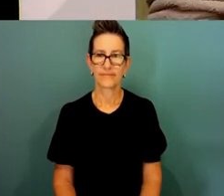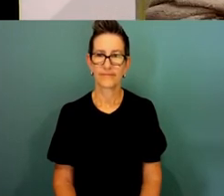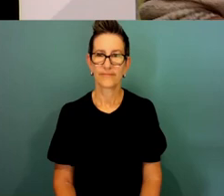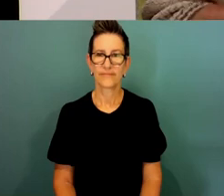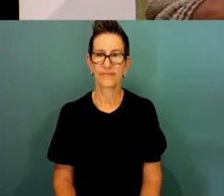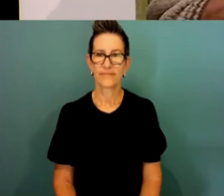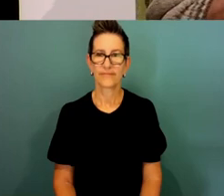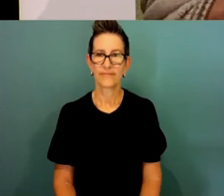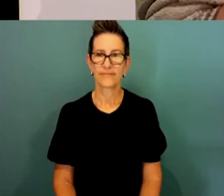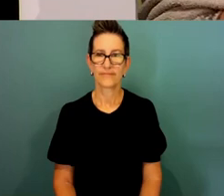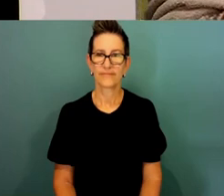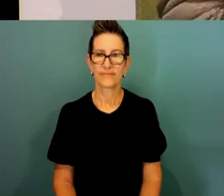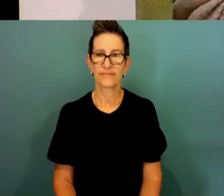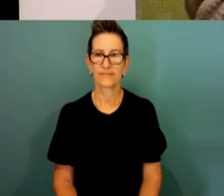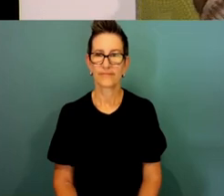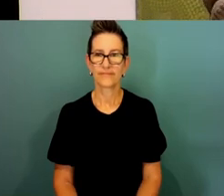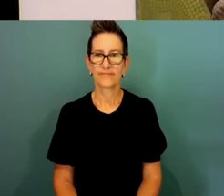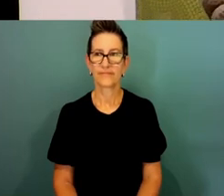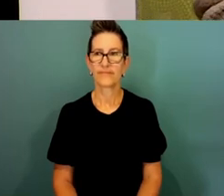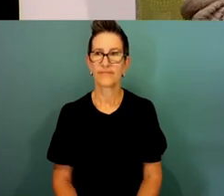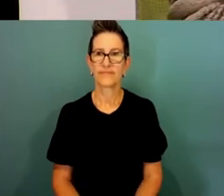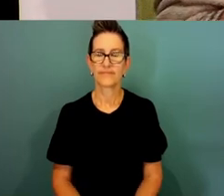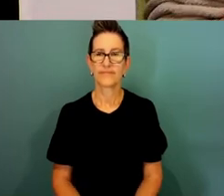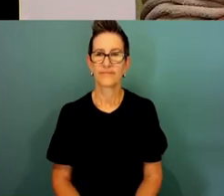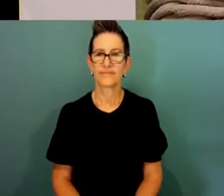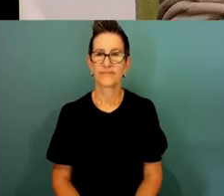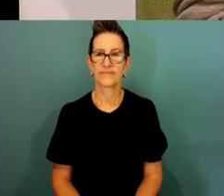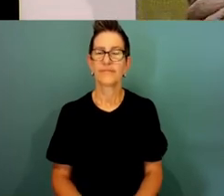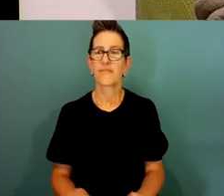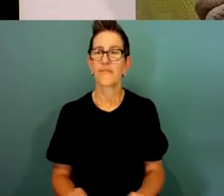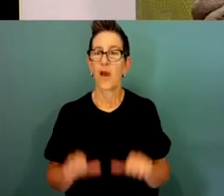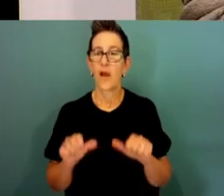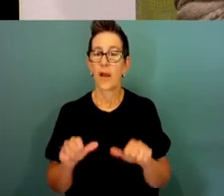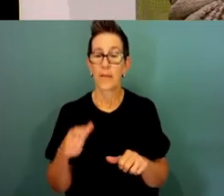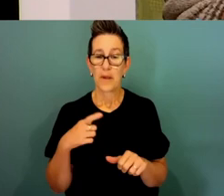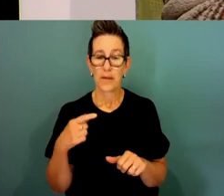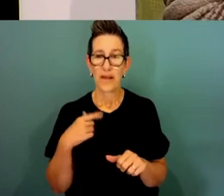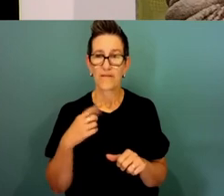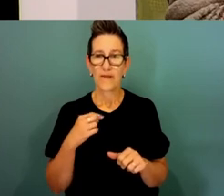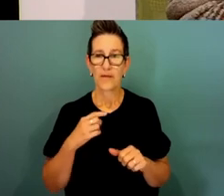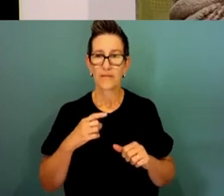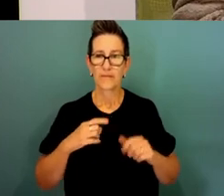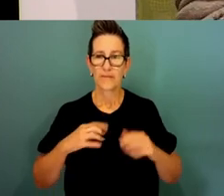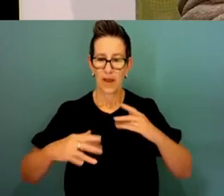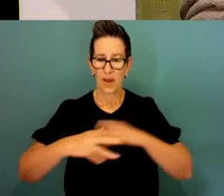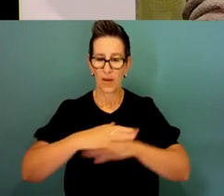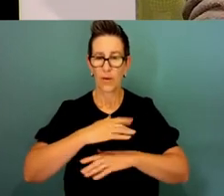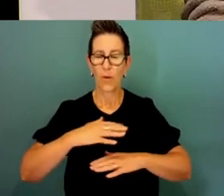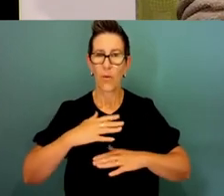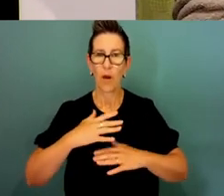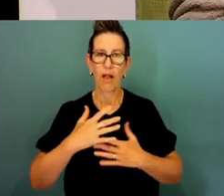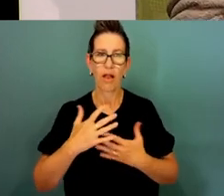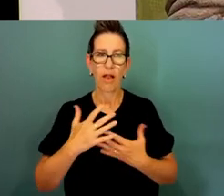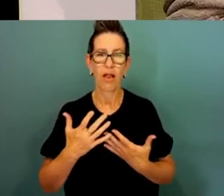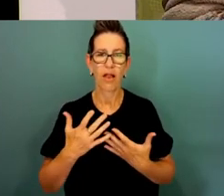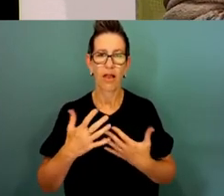Okay. Now, then, my being an animal, man, and I'm out on country a lot, so I have a really strong bond with my